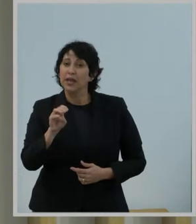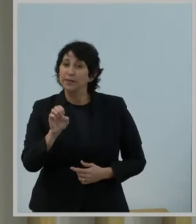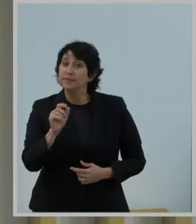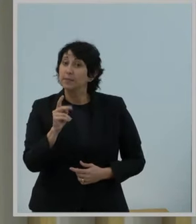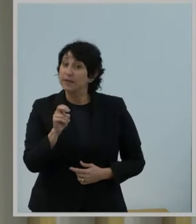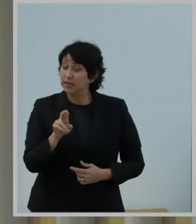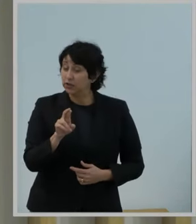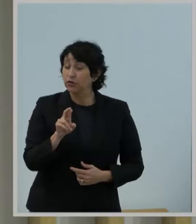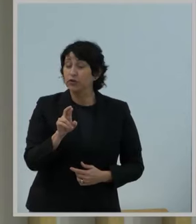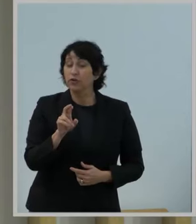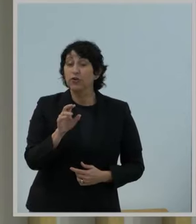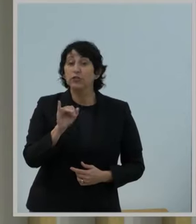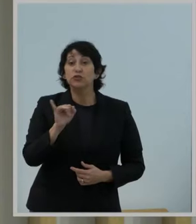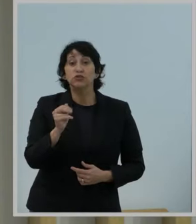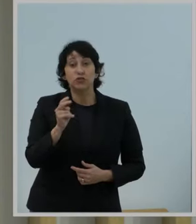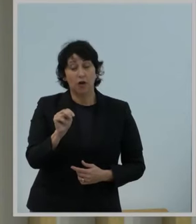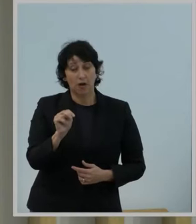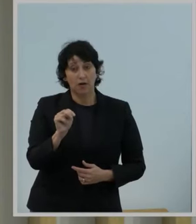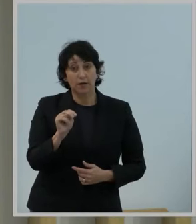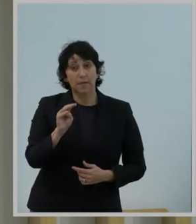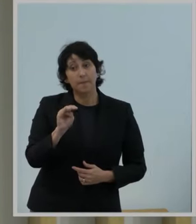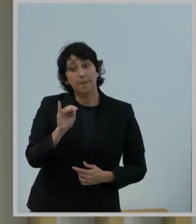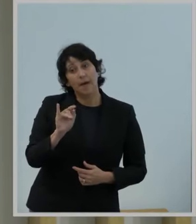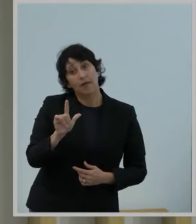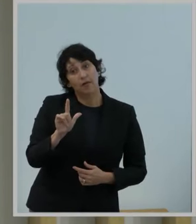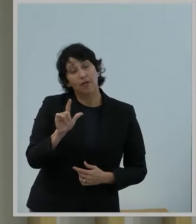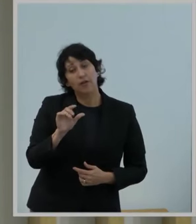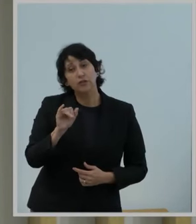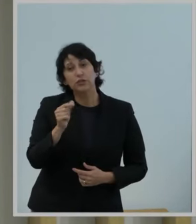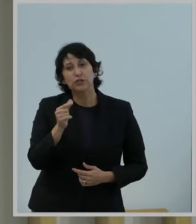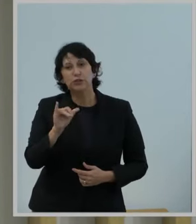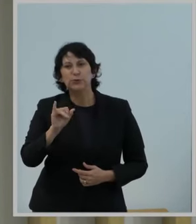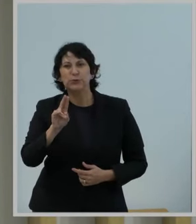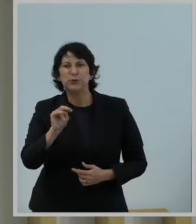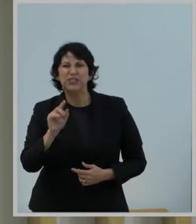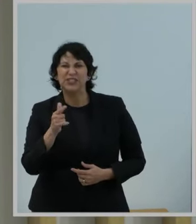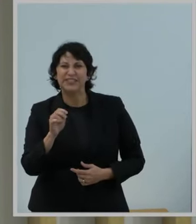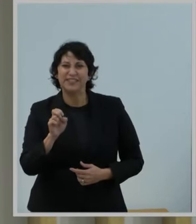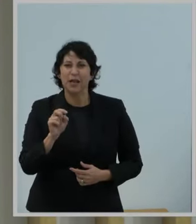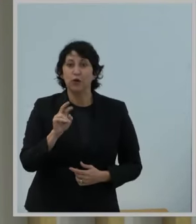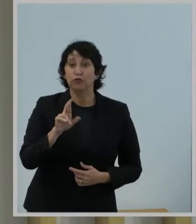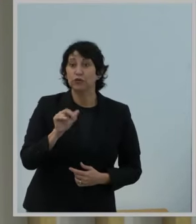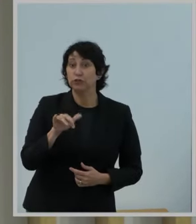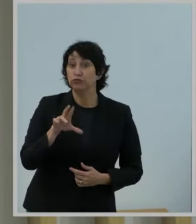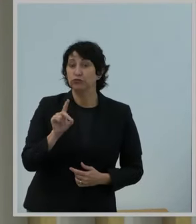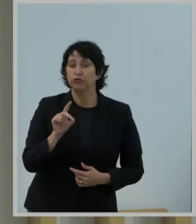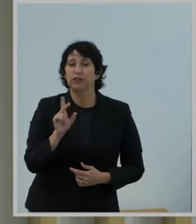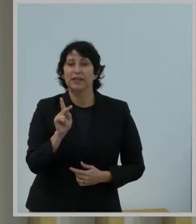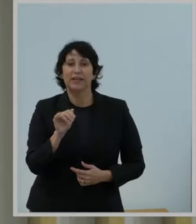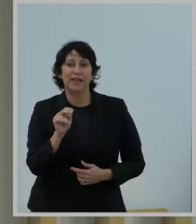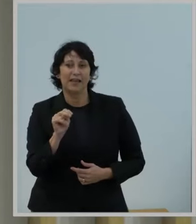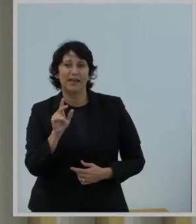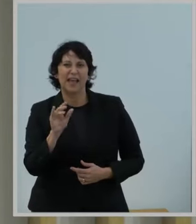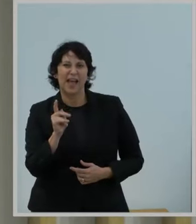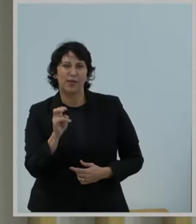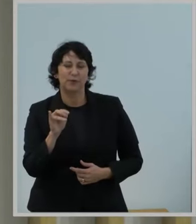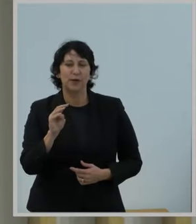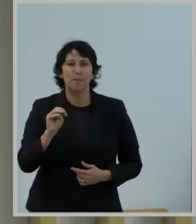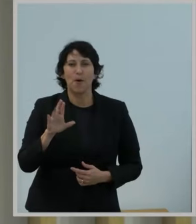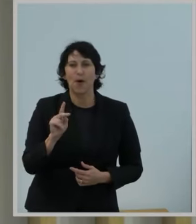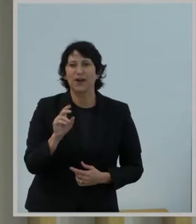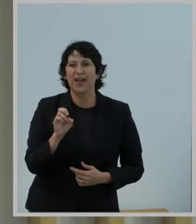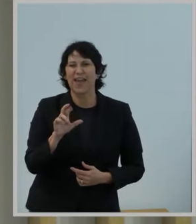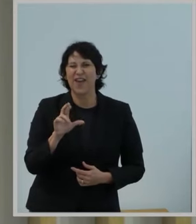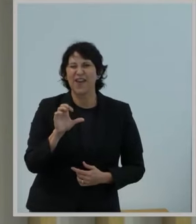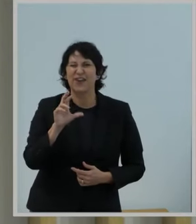Gingleski, John Hanman, Michael Jansen, Eugene Kisilev, Richard Kwiatkowski, Ken Lynch, Catherine Matraves, Mark Montano, Eric